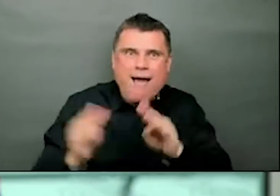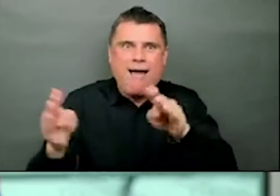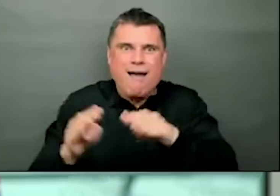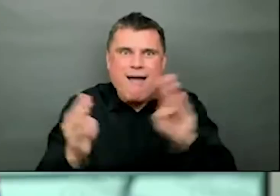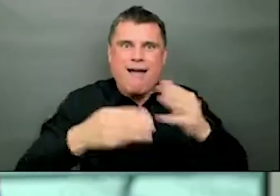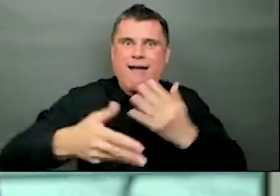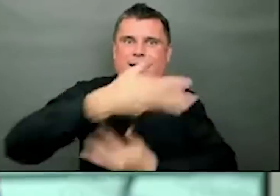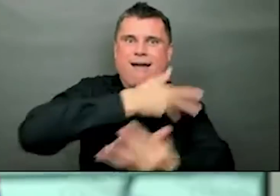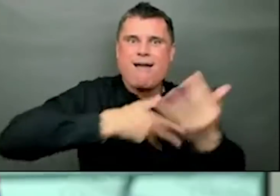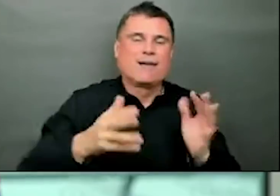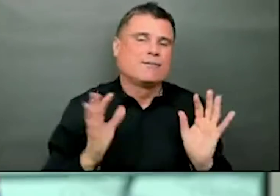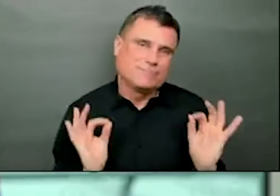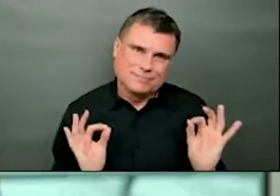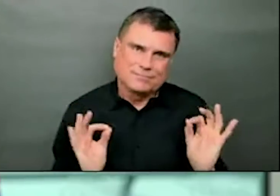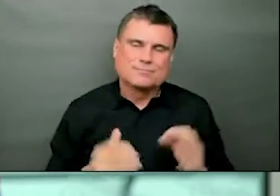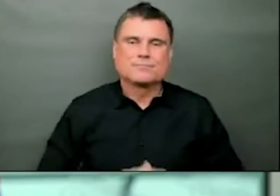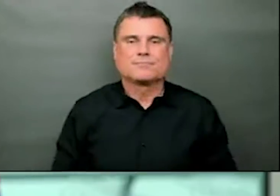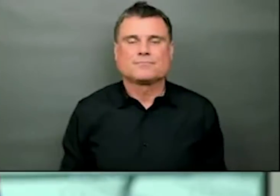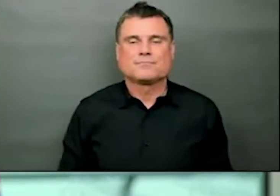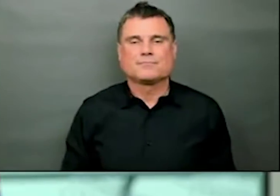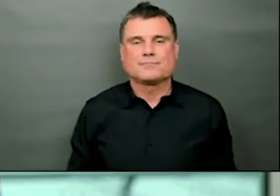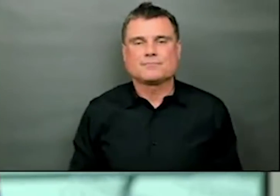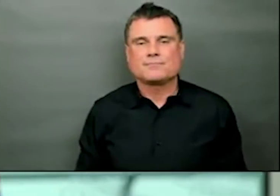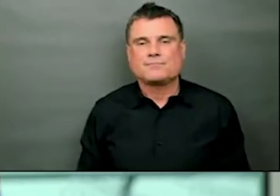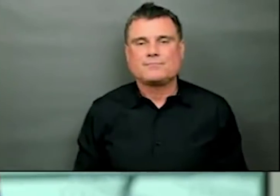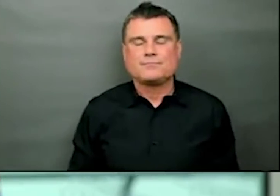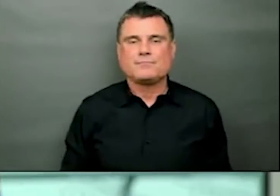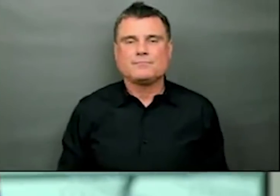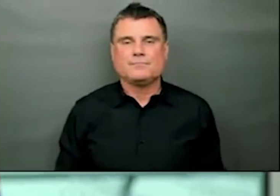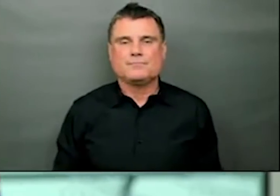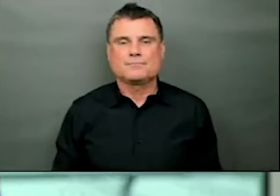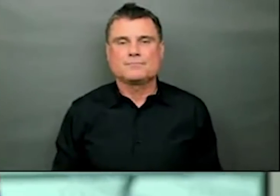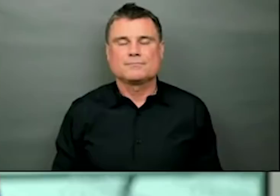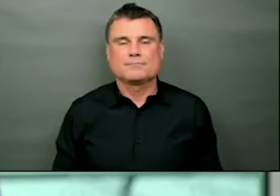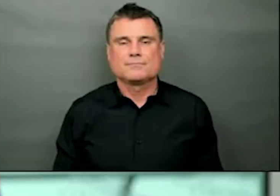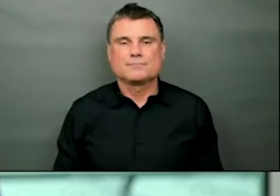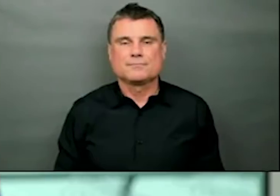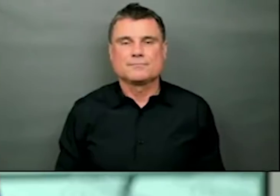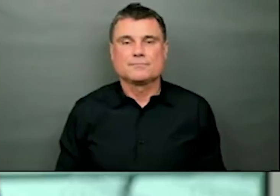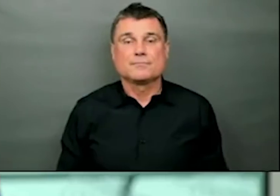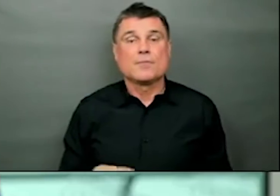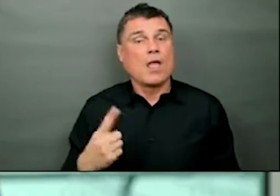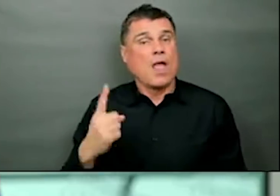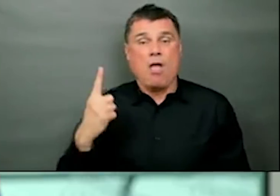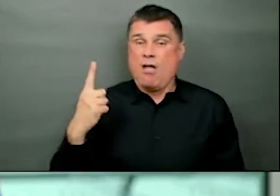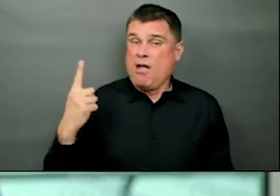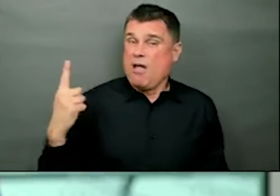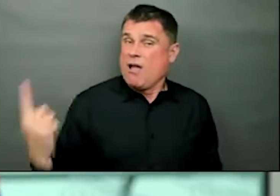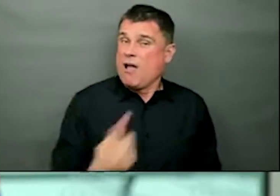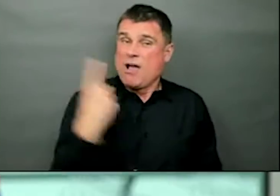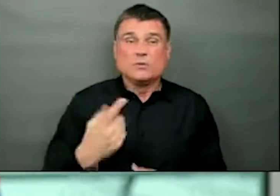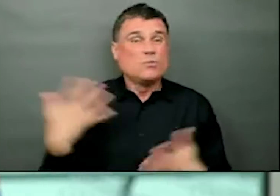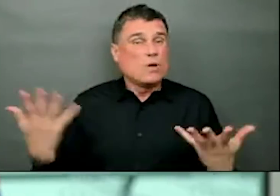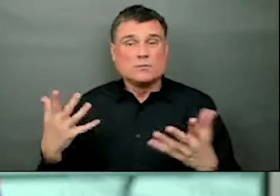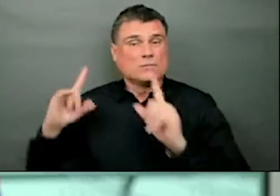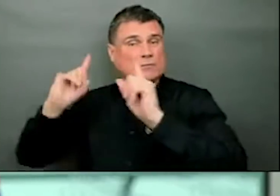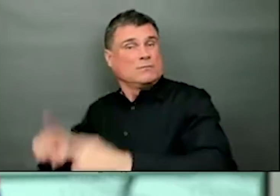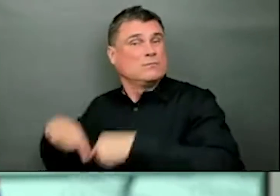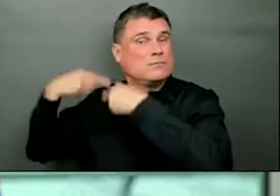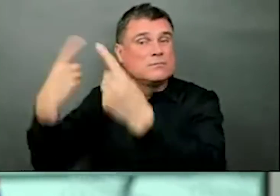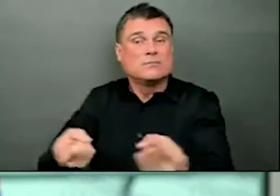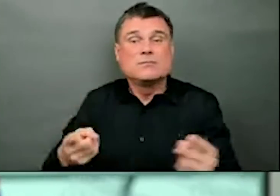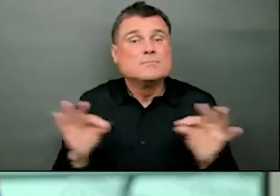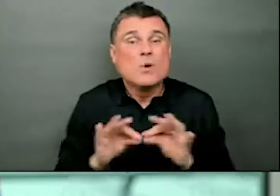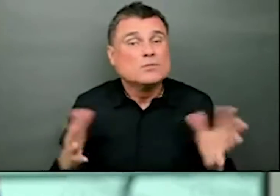It is, as always, our individual actions that make a difference collectively for our